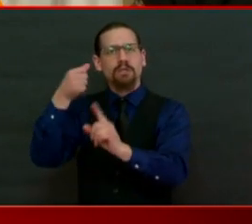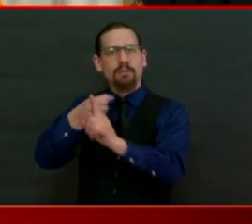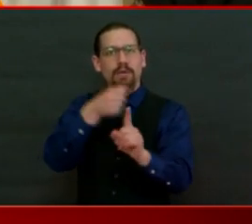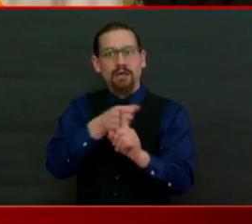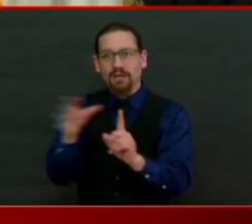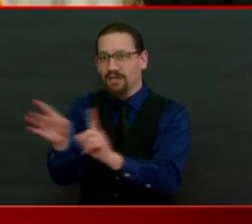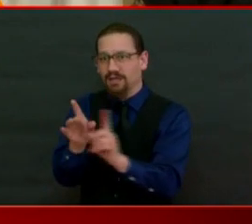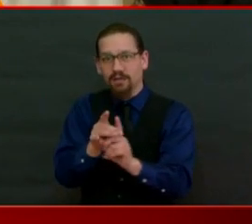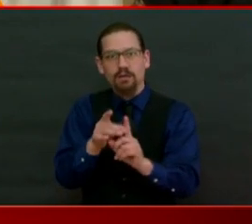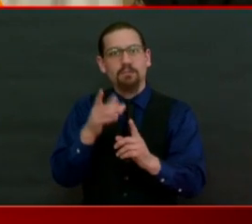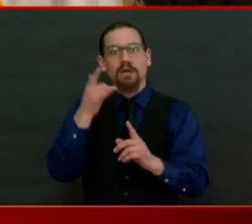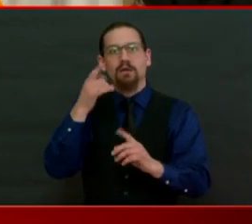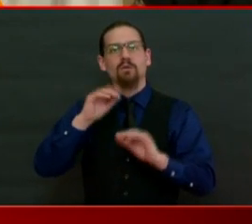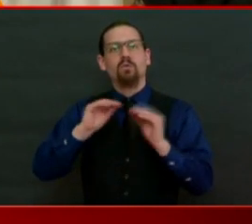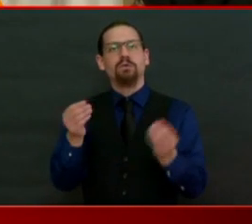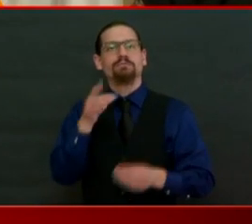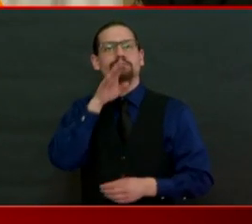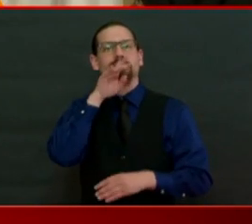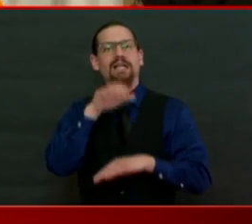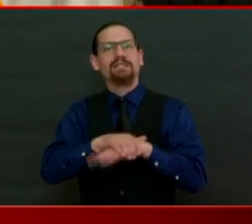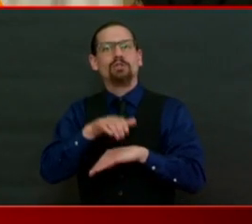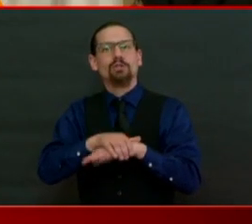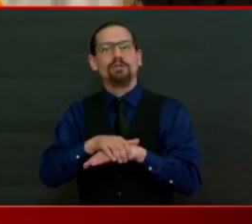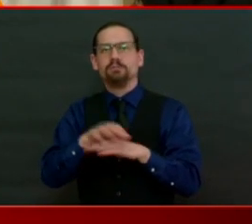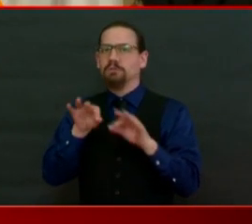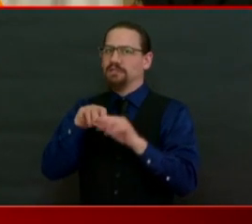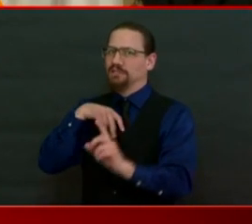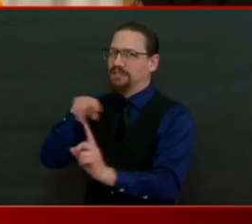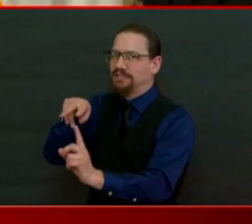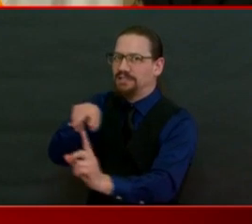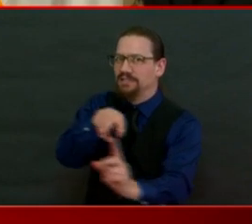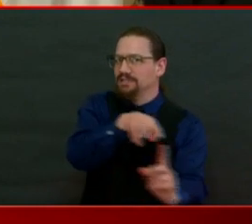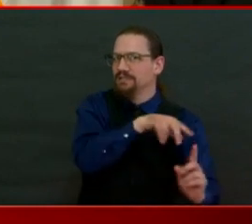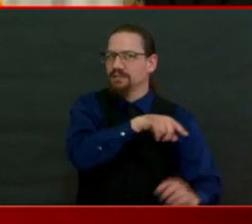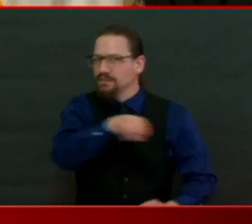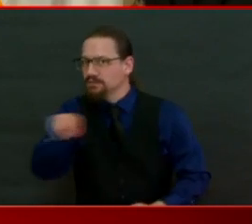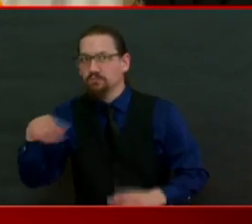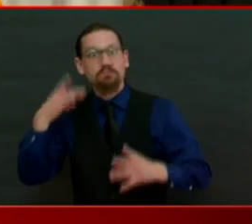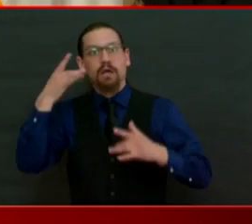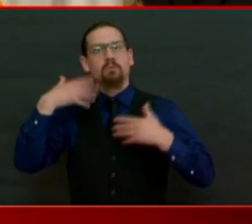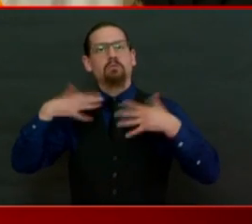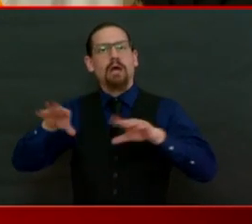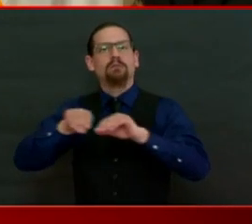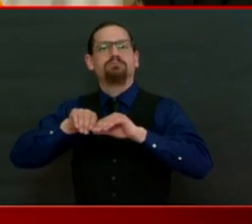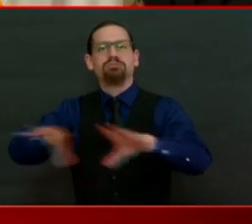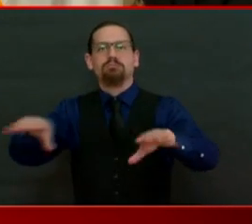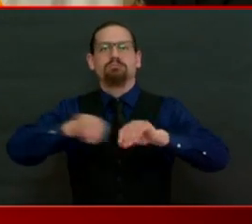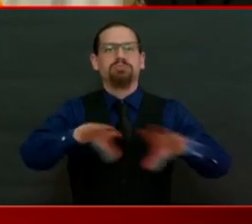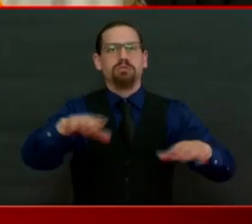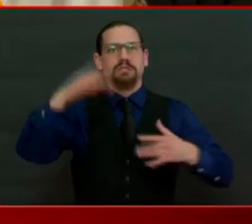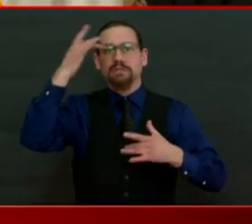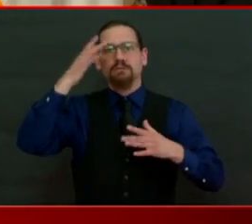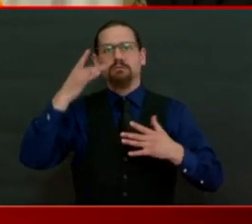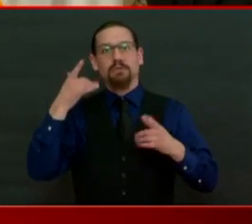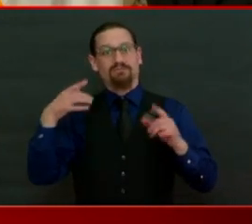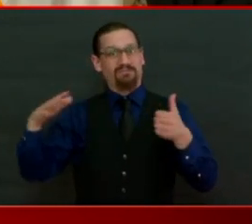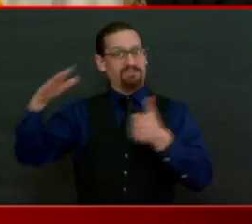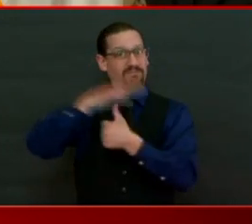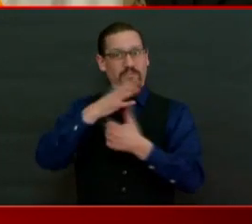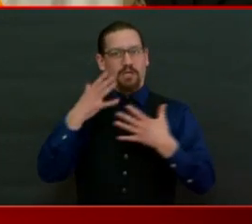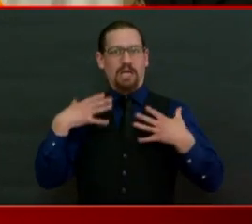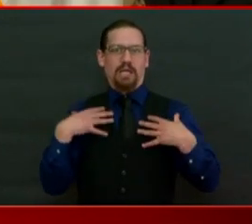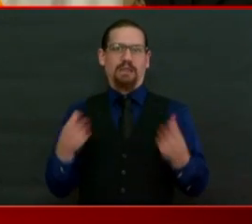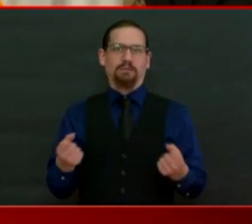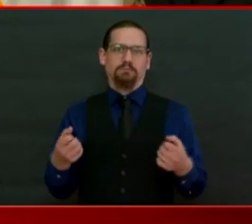our eye on that so we don't have an outbreak. And so we keep everybody safe and healthy. Next question is from Tim White of WPRI Channel